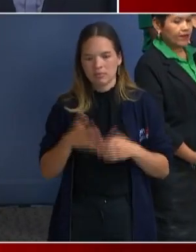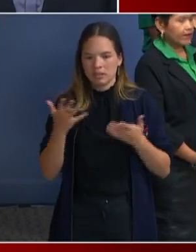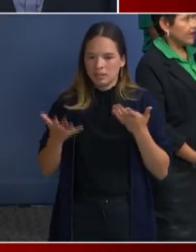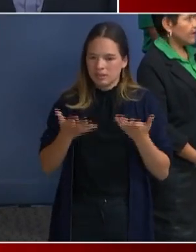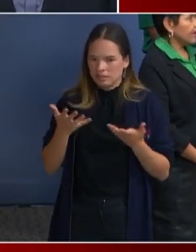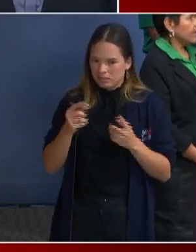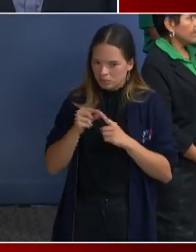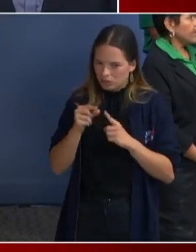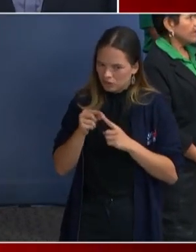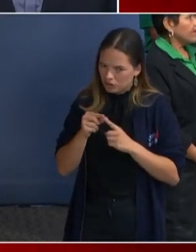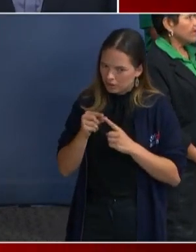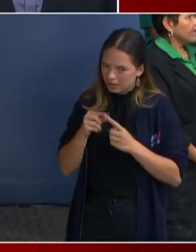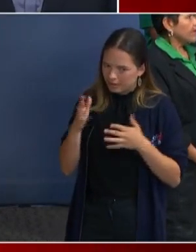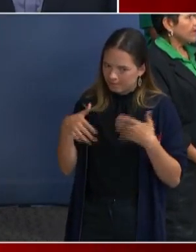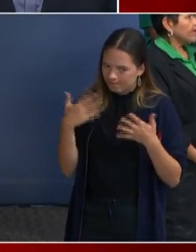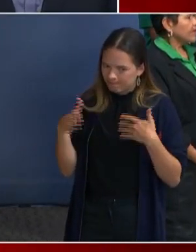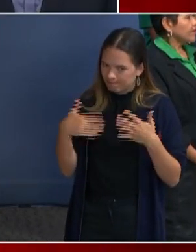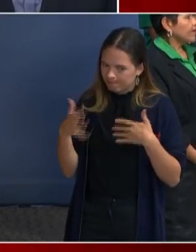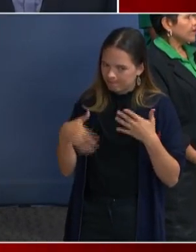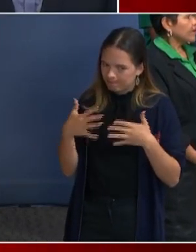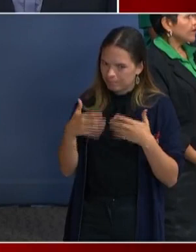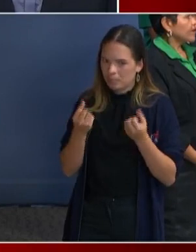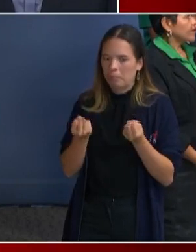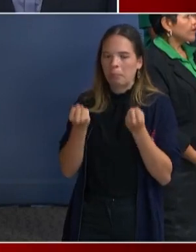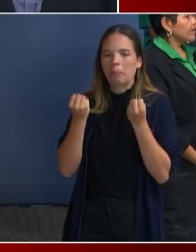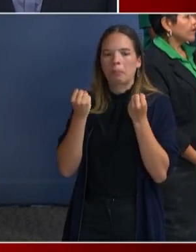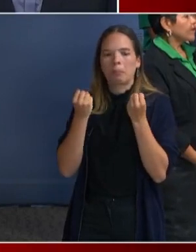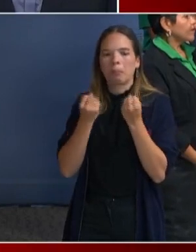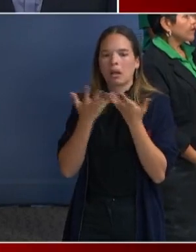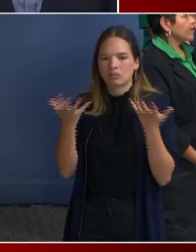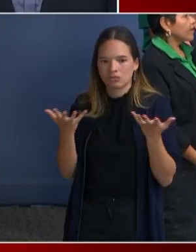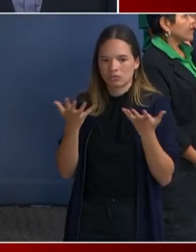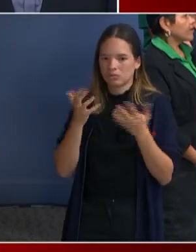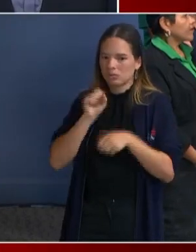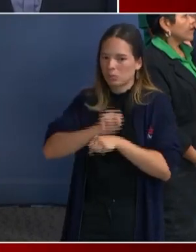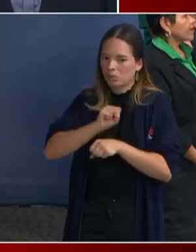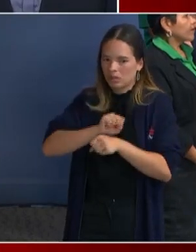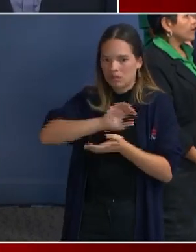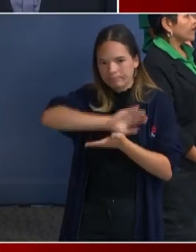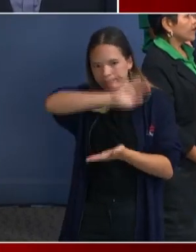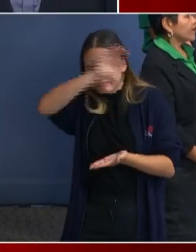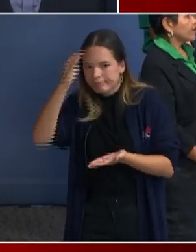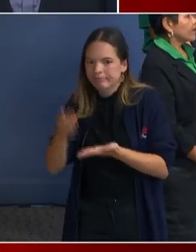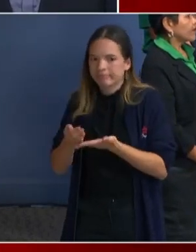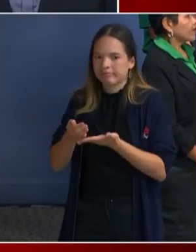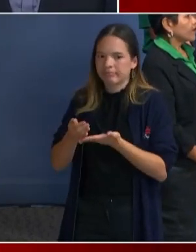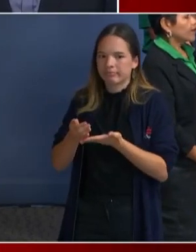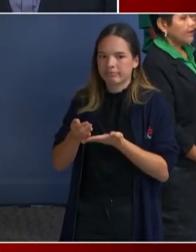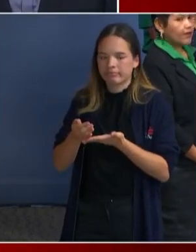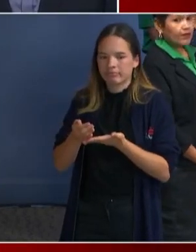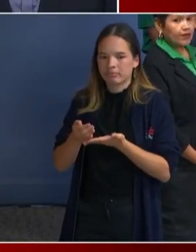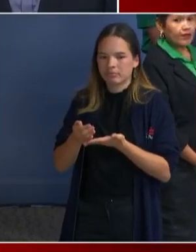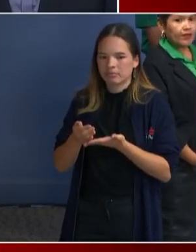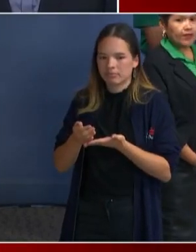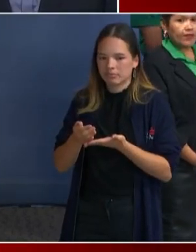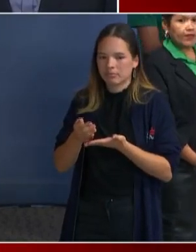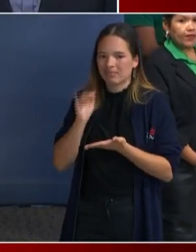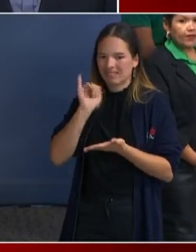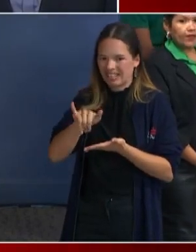the, the volume of the work and our expectation that that could increase, uh, really necessitates